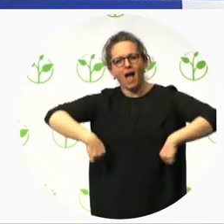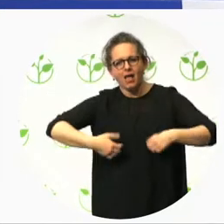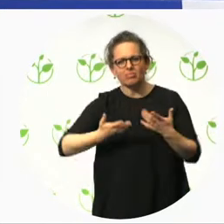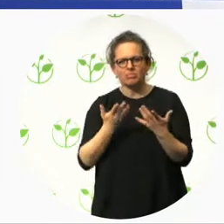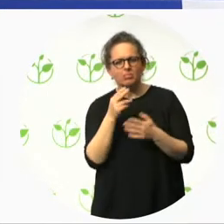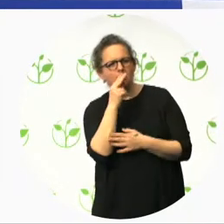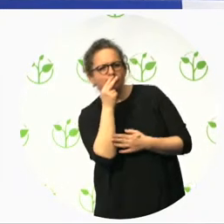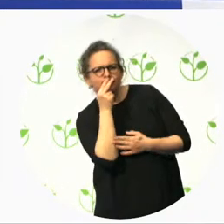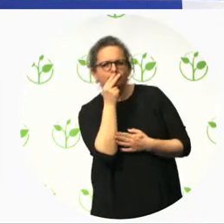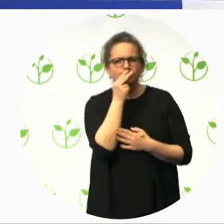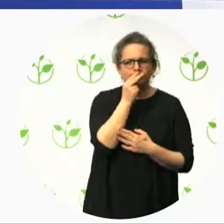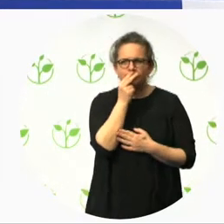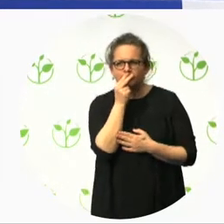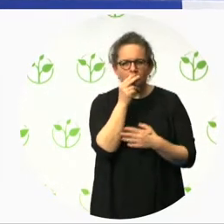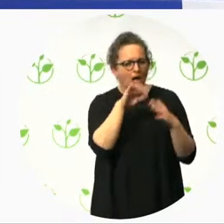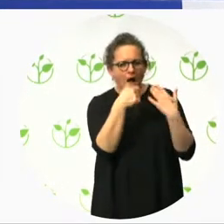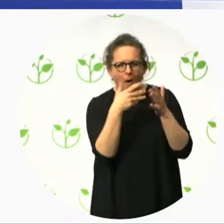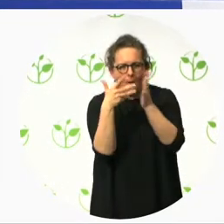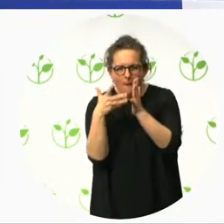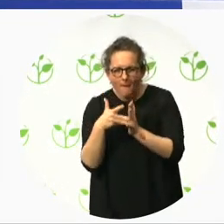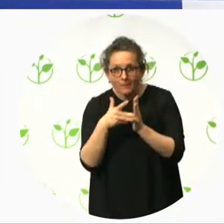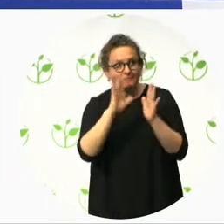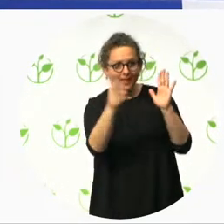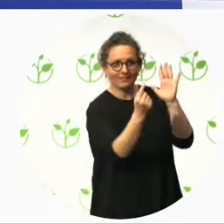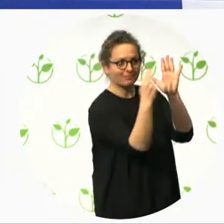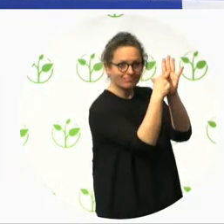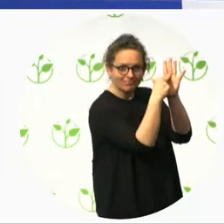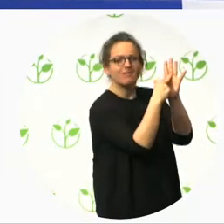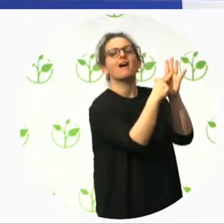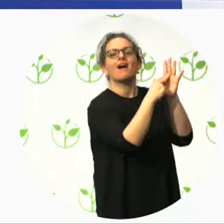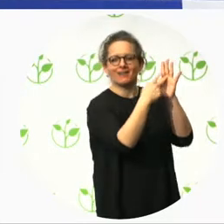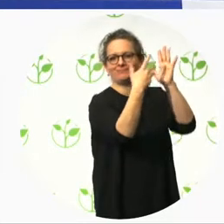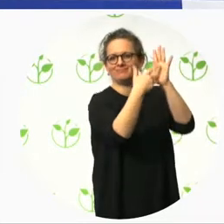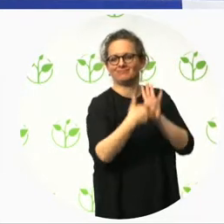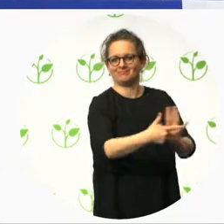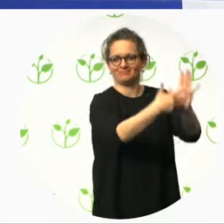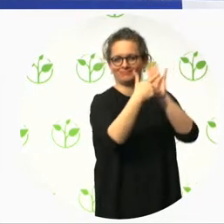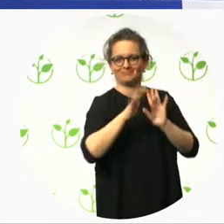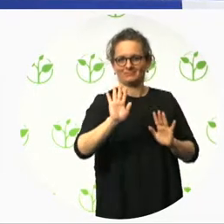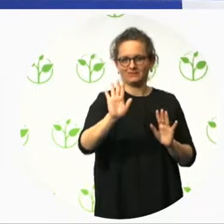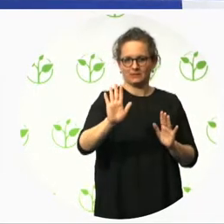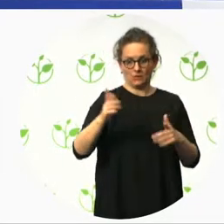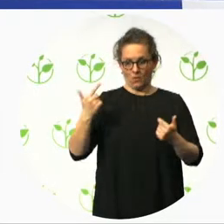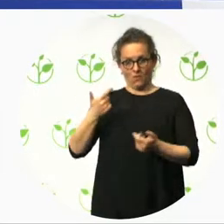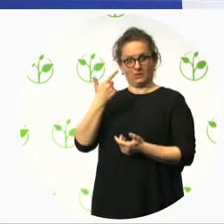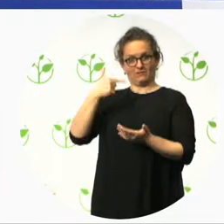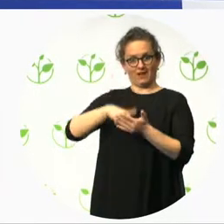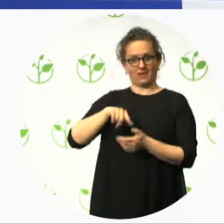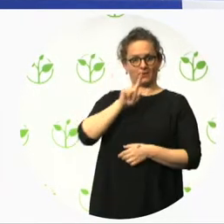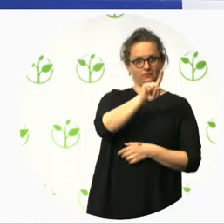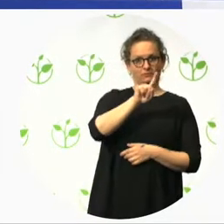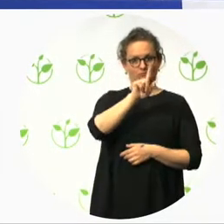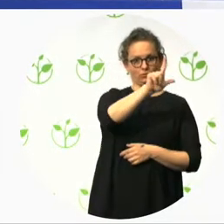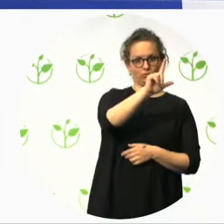there were more than 11,000 users on the website who hit the web pages over 90